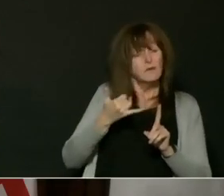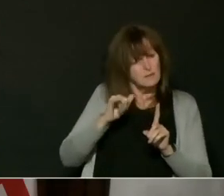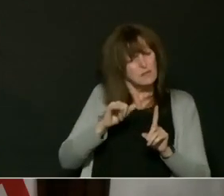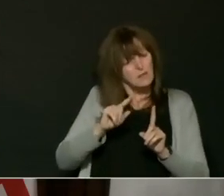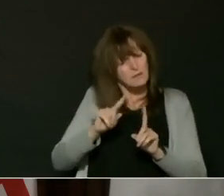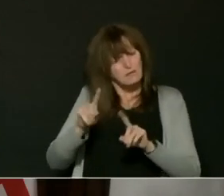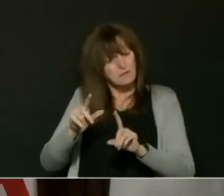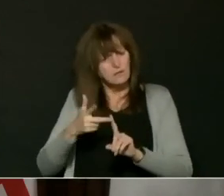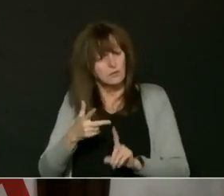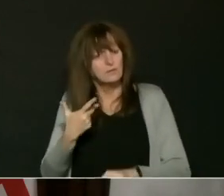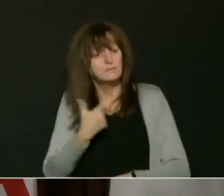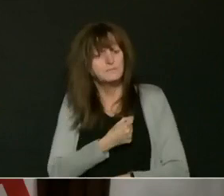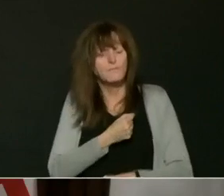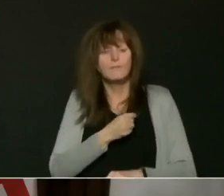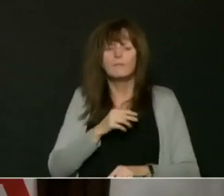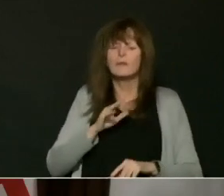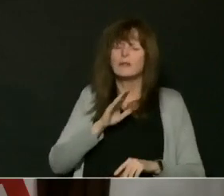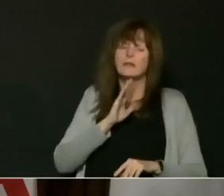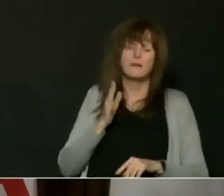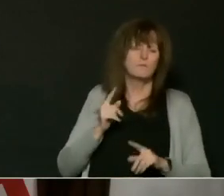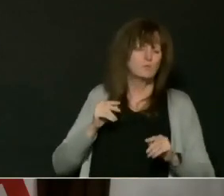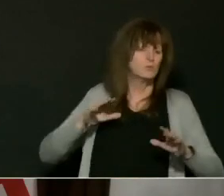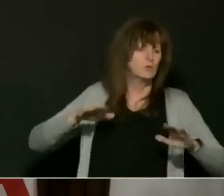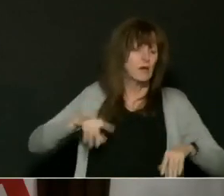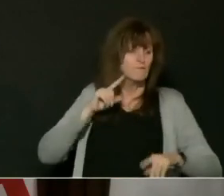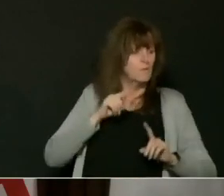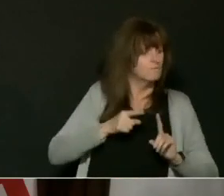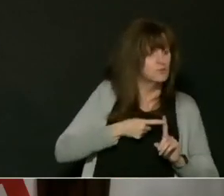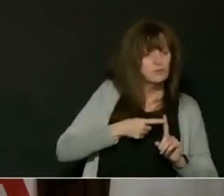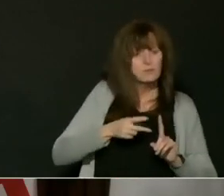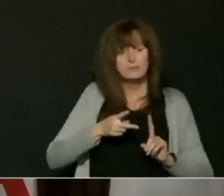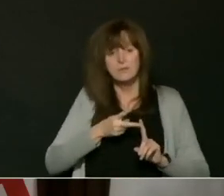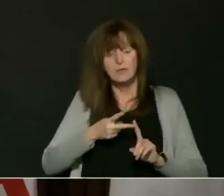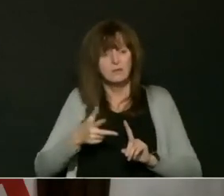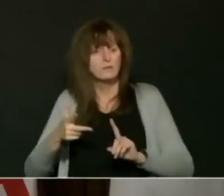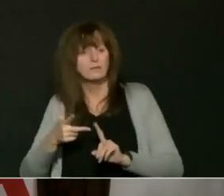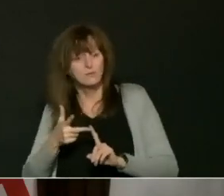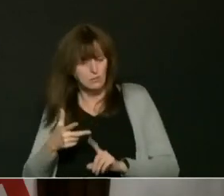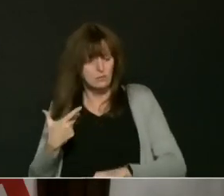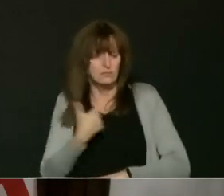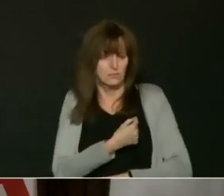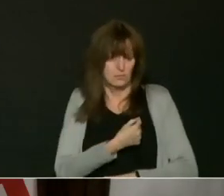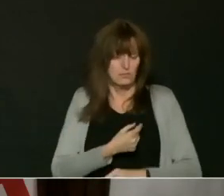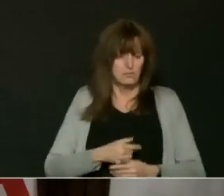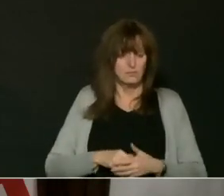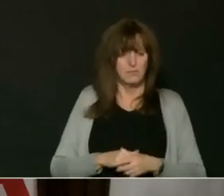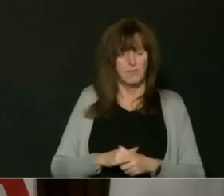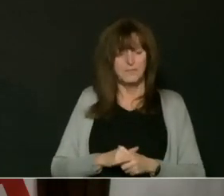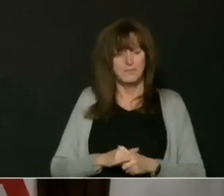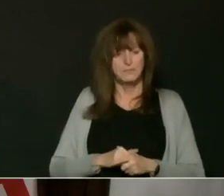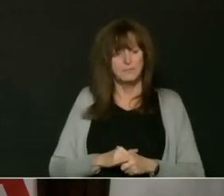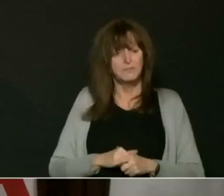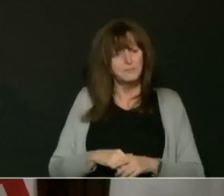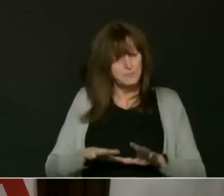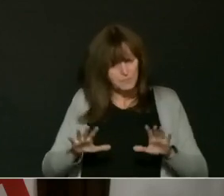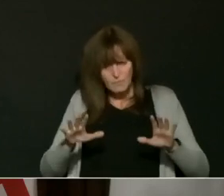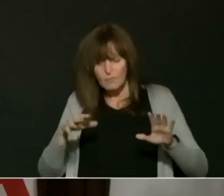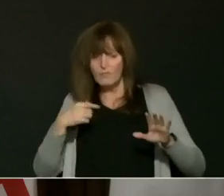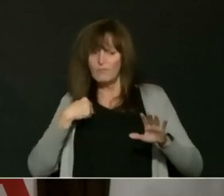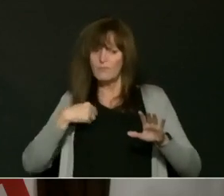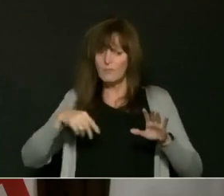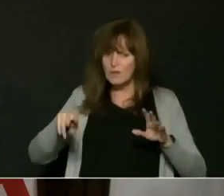vaccinated with your first, second or booster dose. We have observed continued